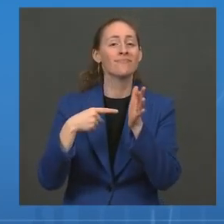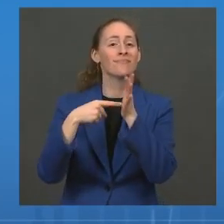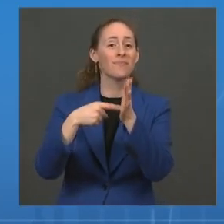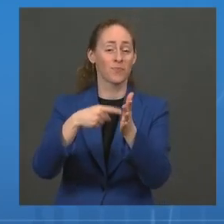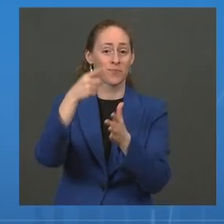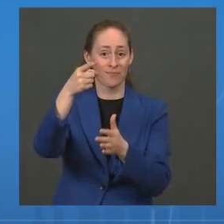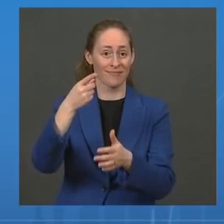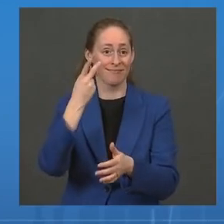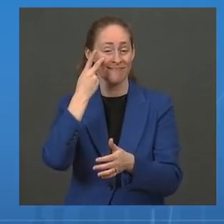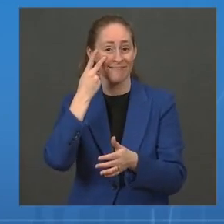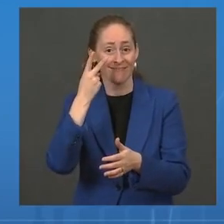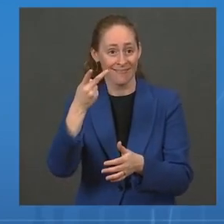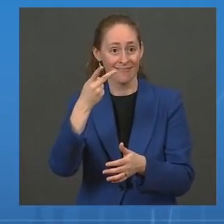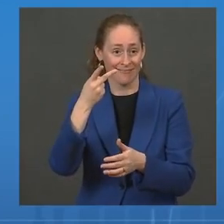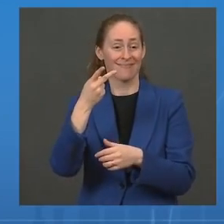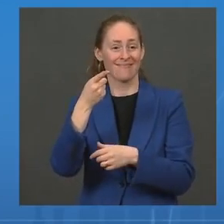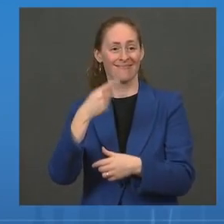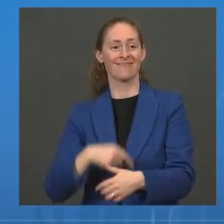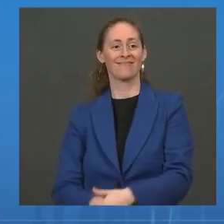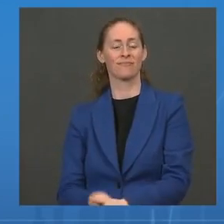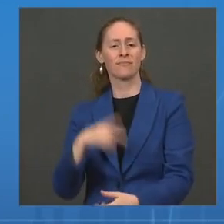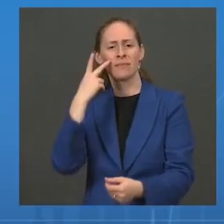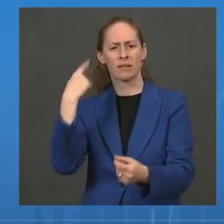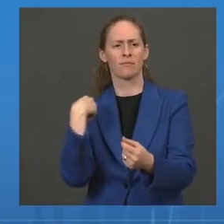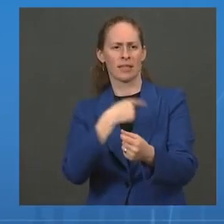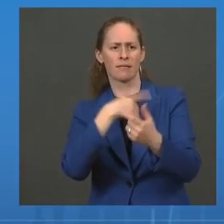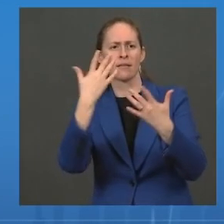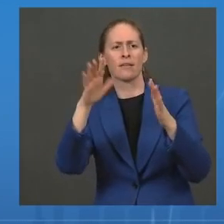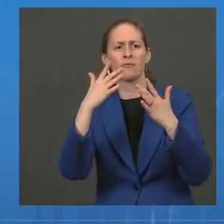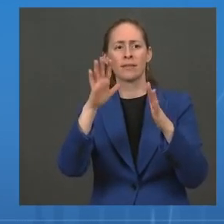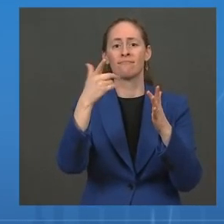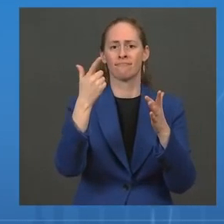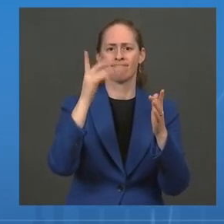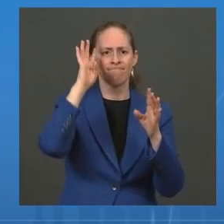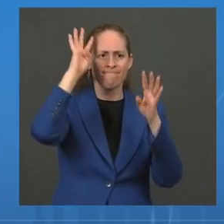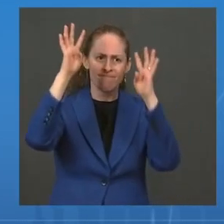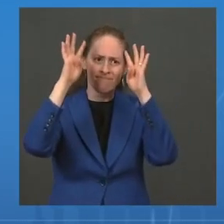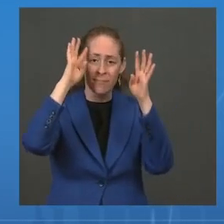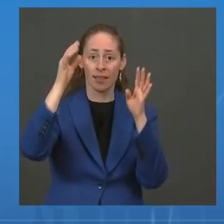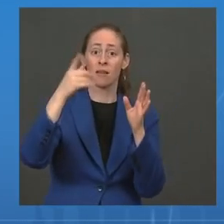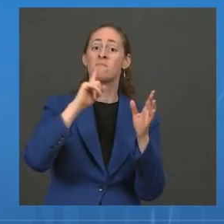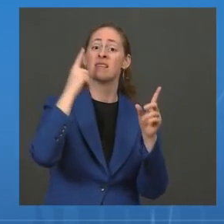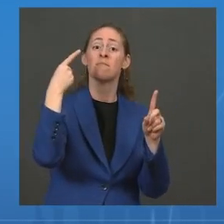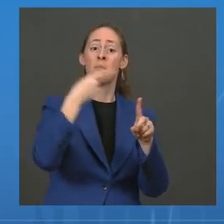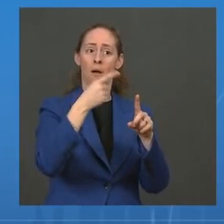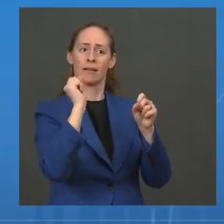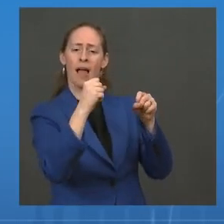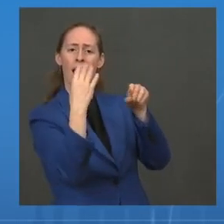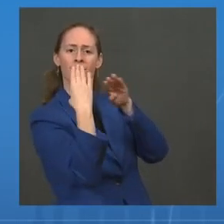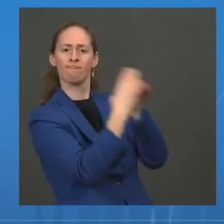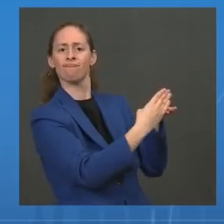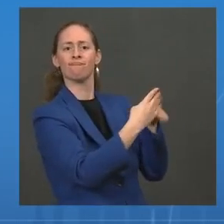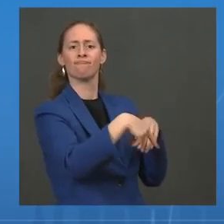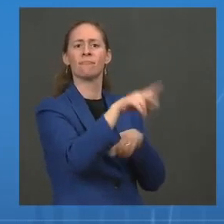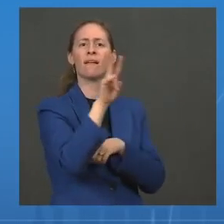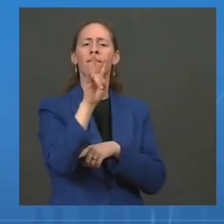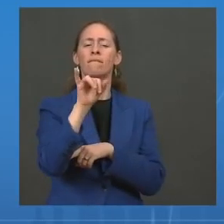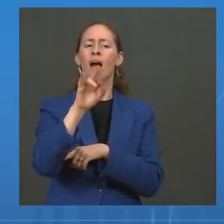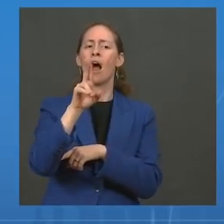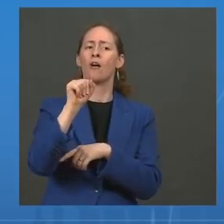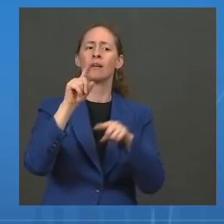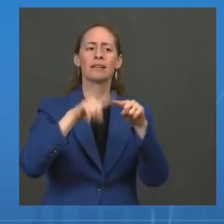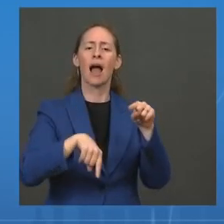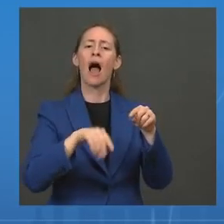development of a protease inhibitor. Next slide. And that is the Paxlibid or the protease